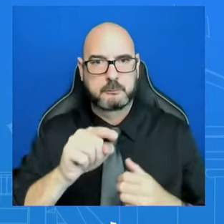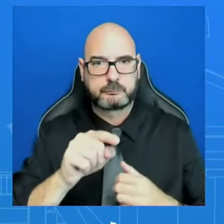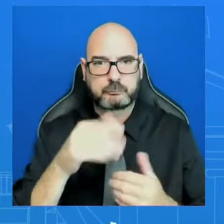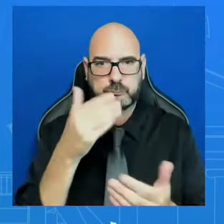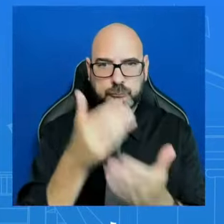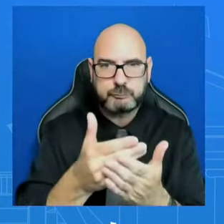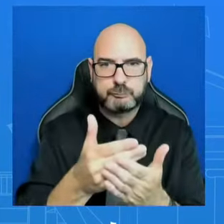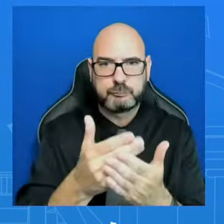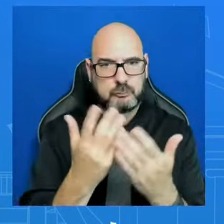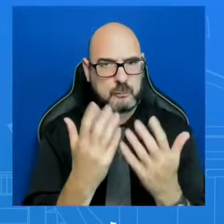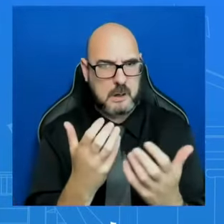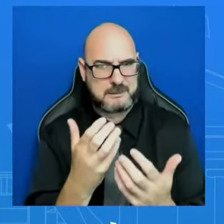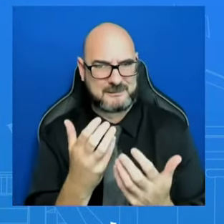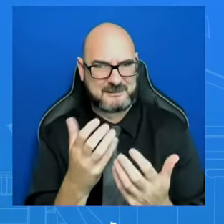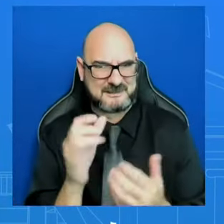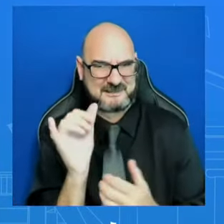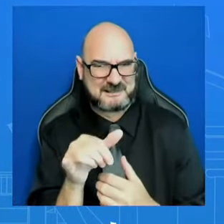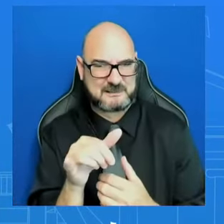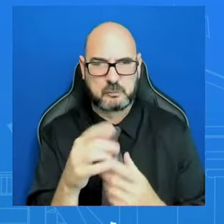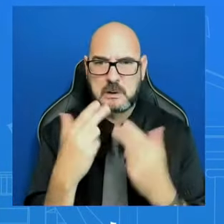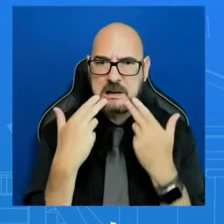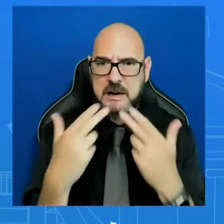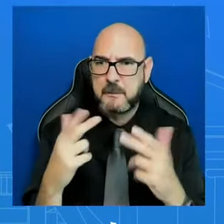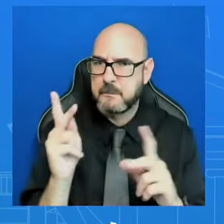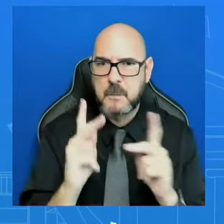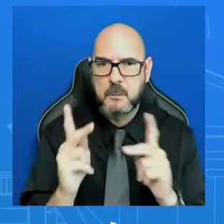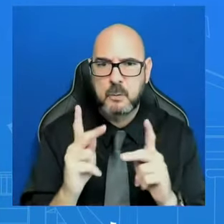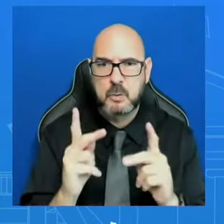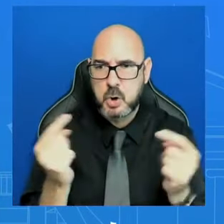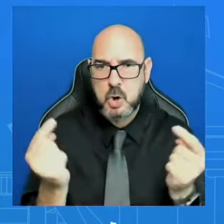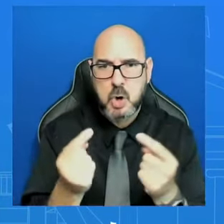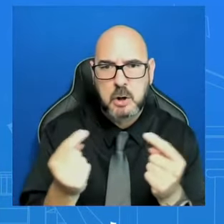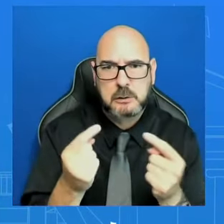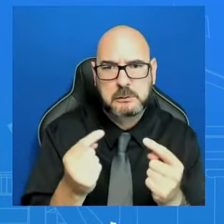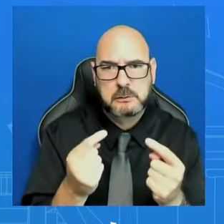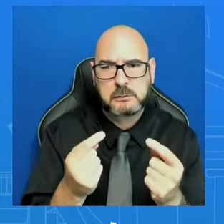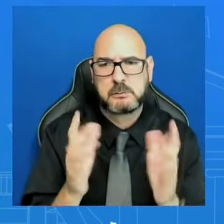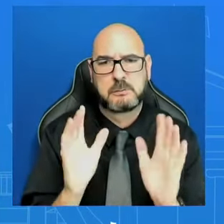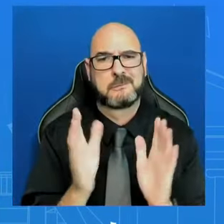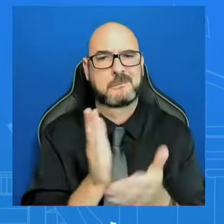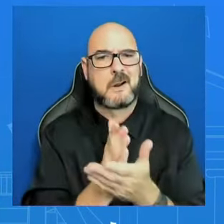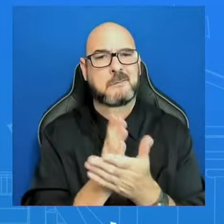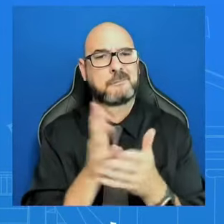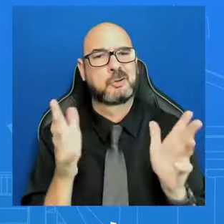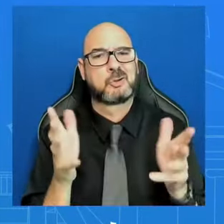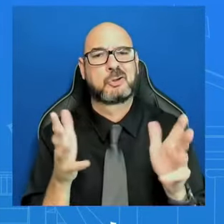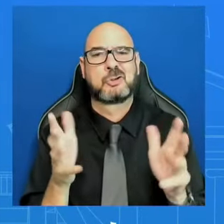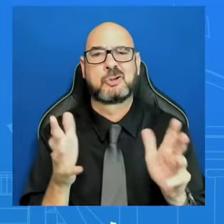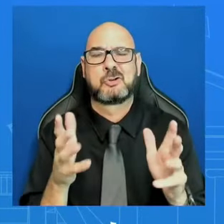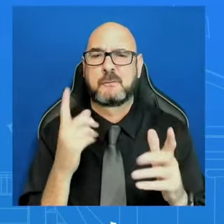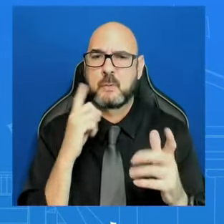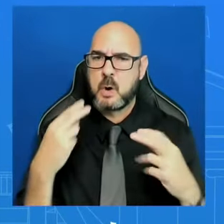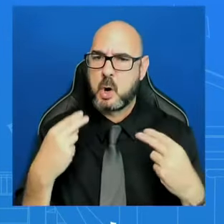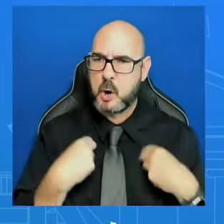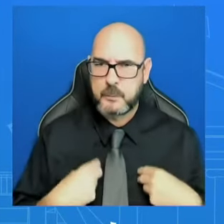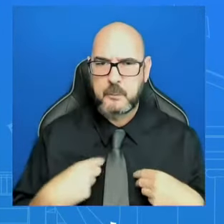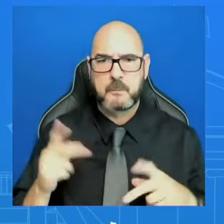harm, particularly to humanitarian aid workers, but obviously all civilians. But we want to see that they have